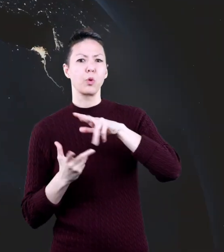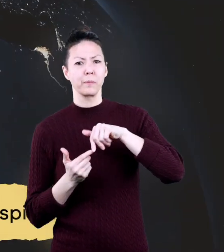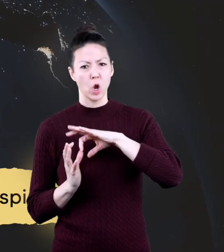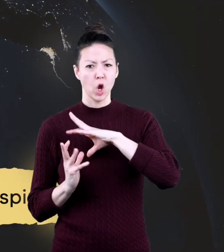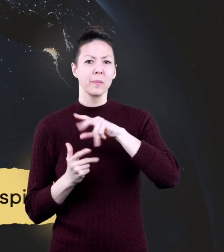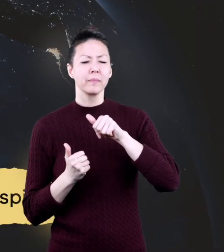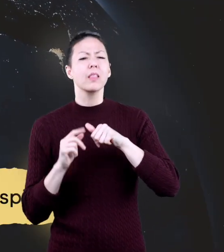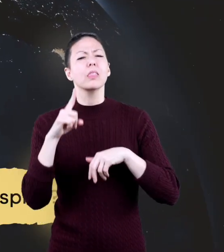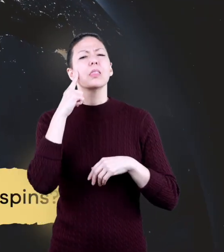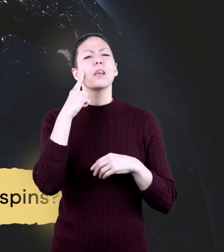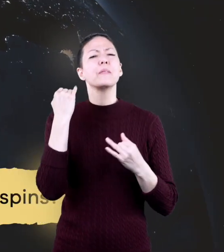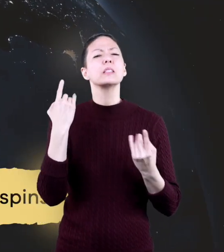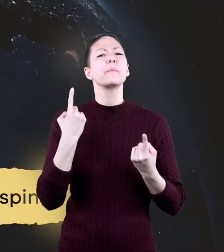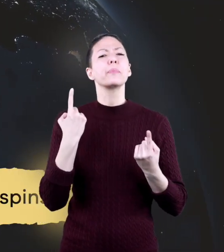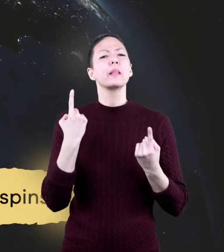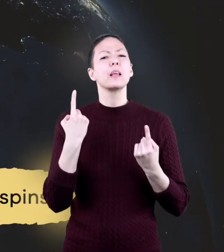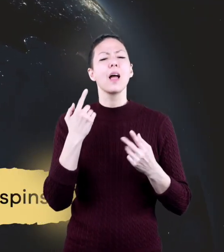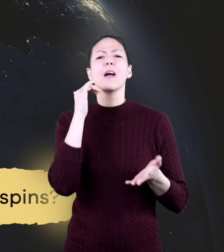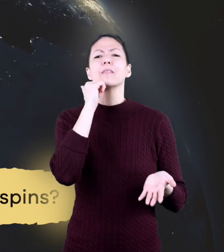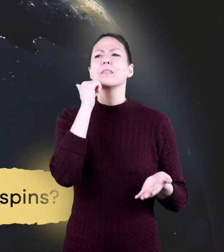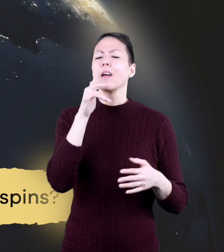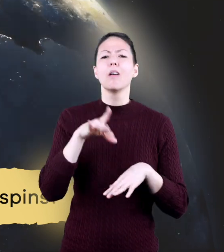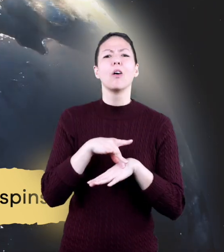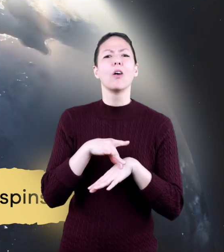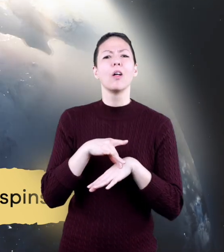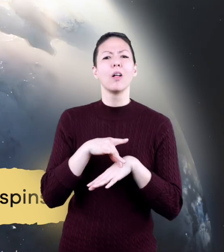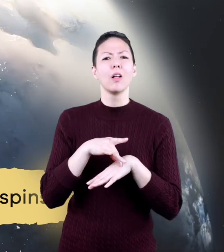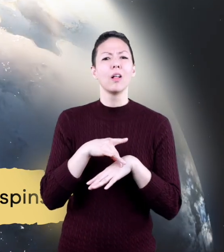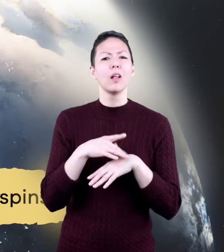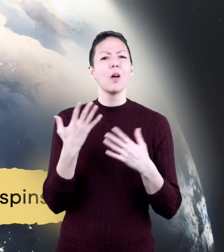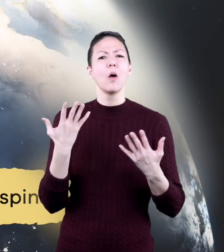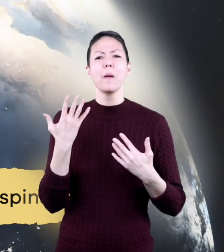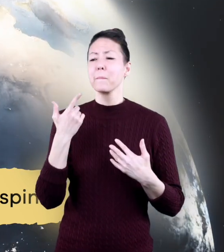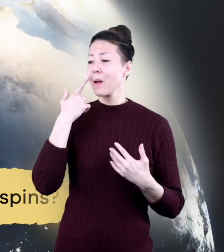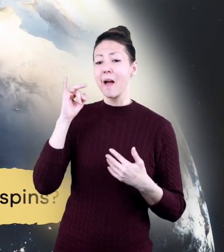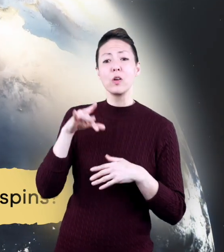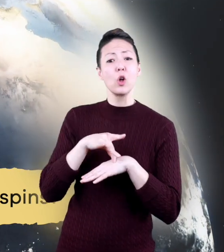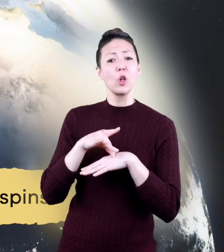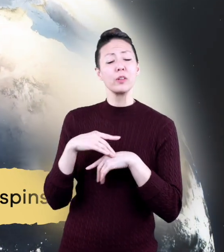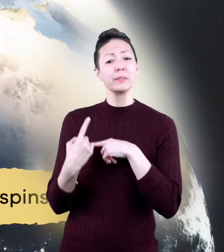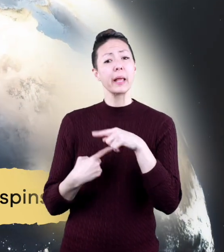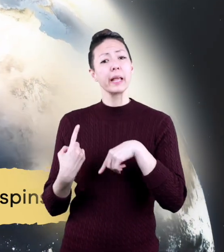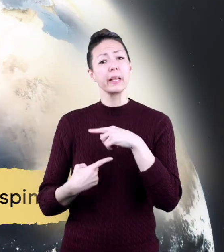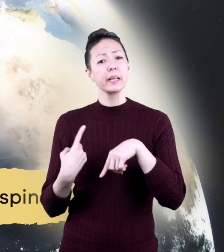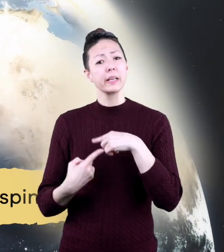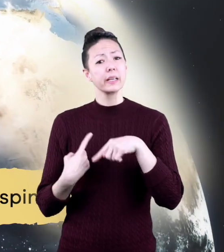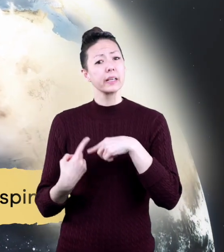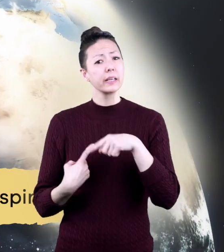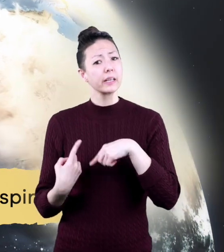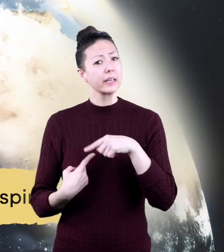Can you think of something that happens every day on Earth because Earth spins?